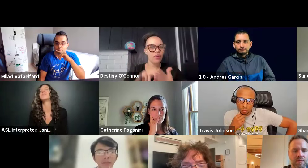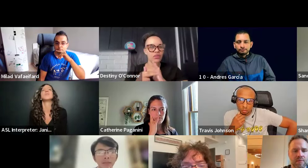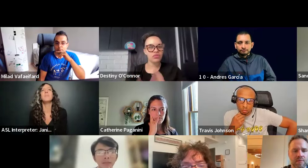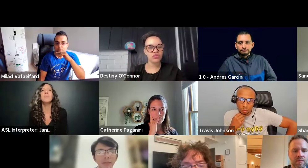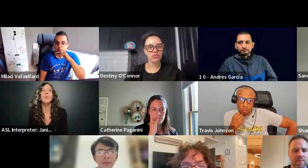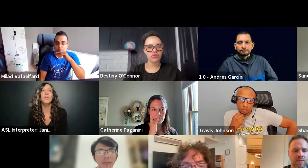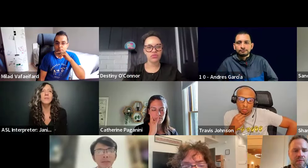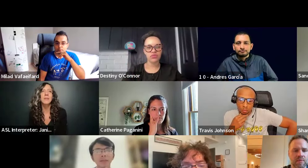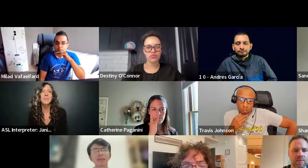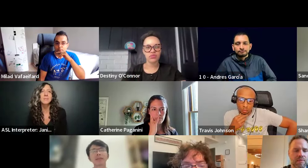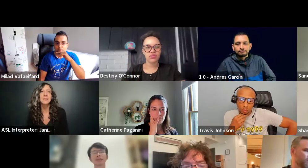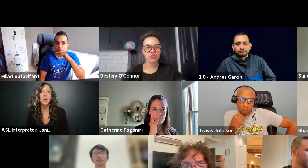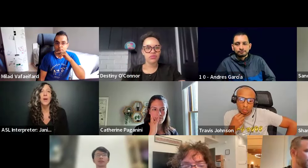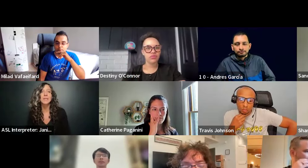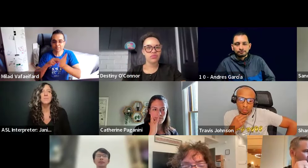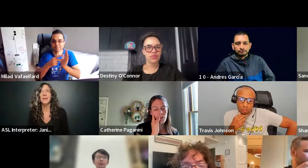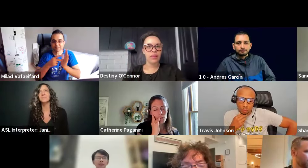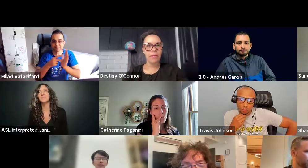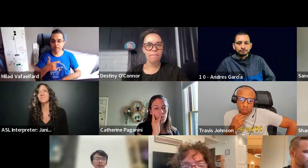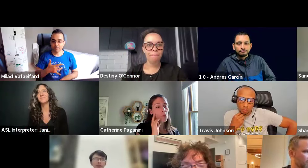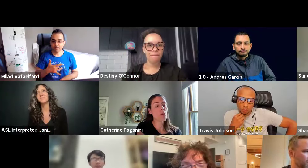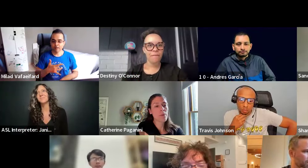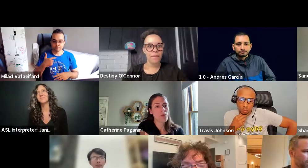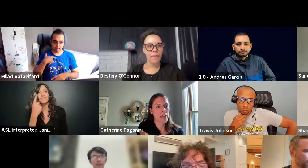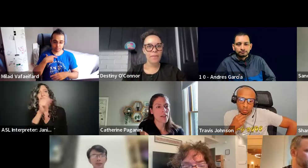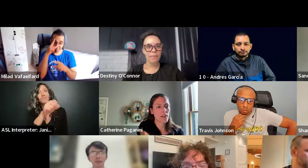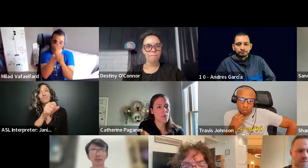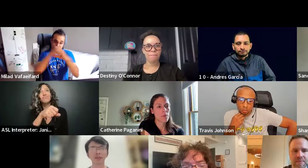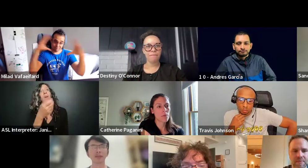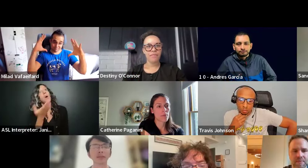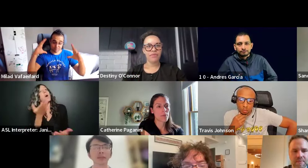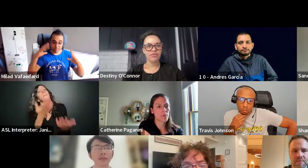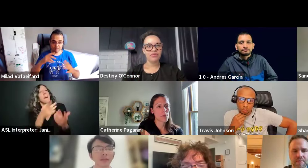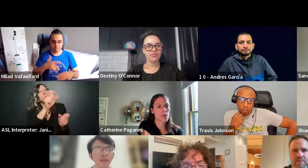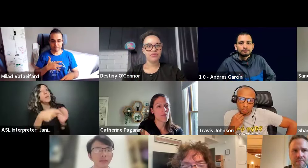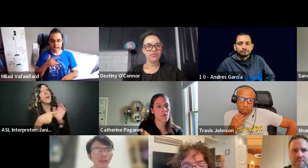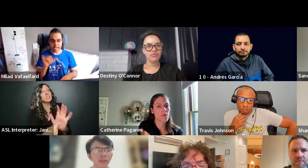mention it so that people are really able to grasp that. Well, maybe you can, um,